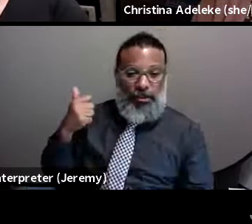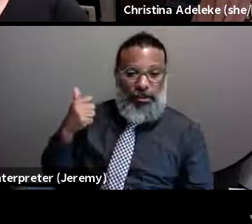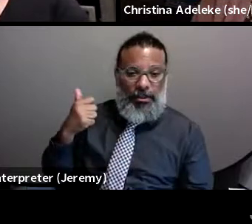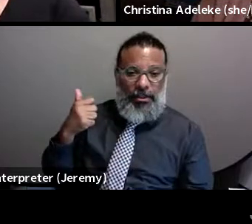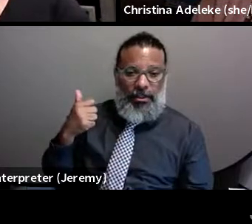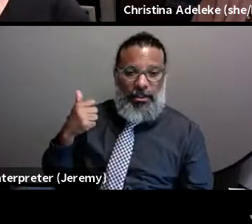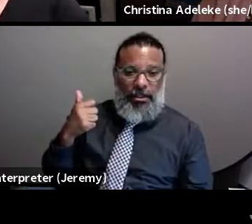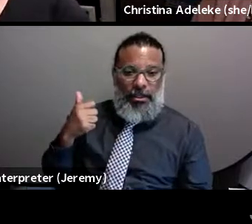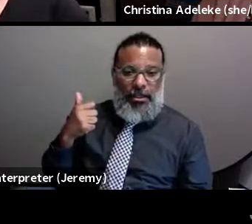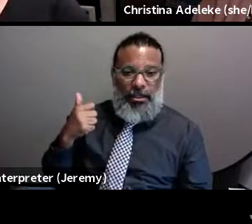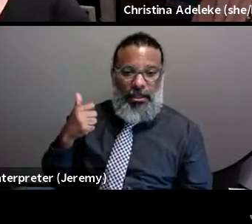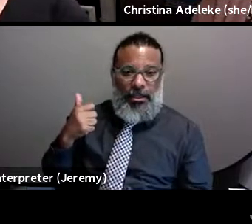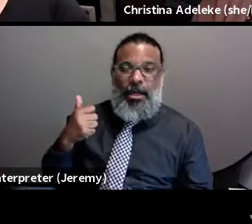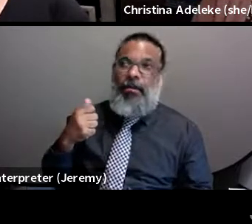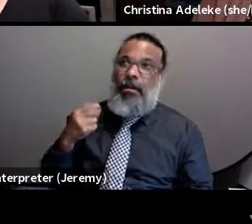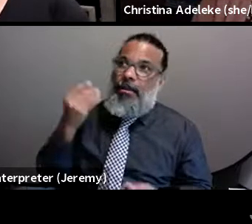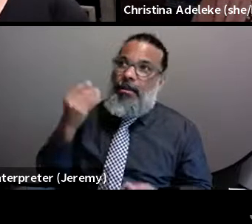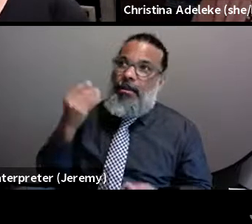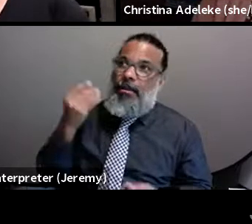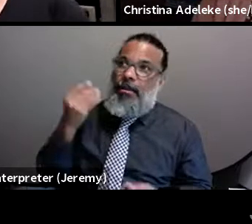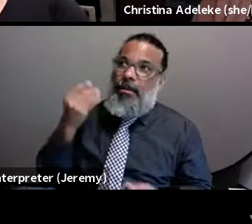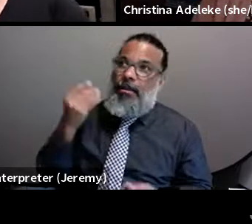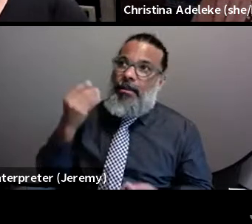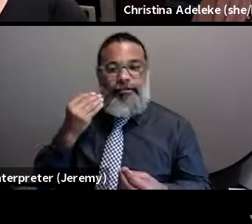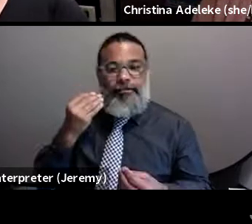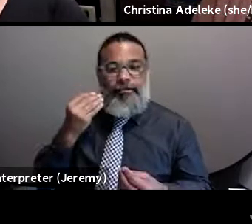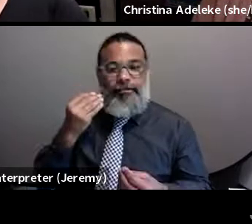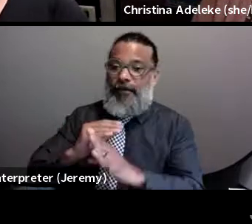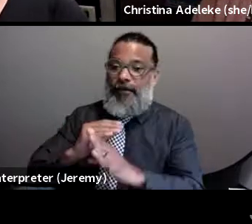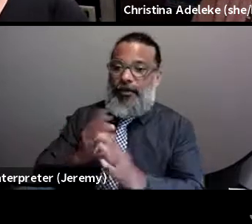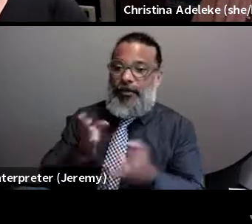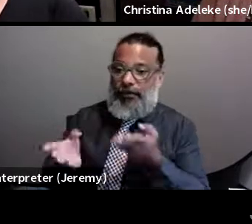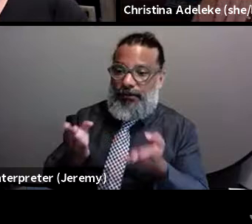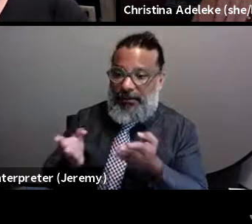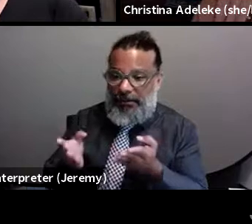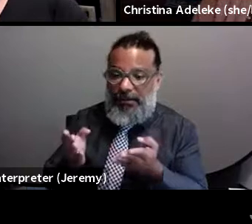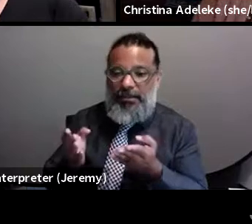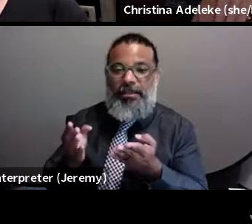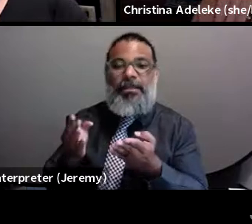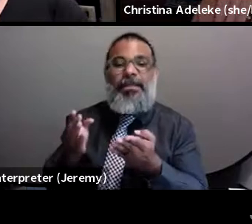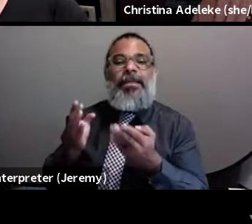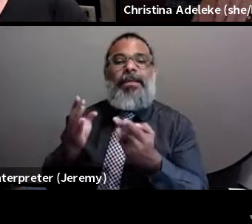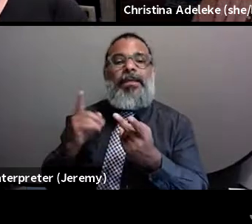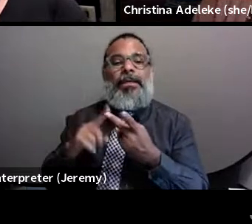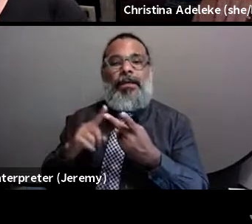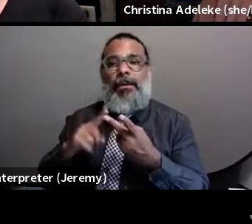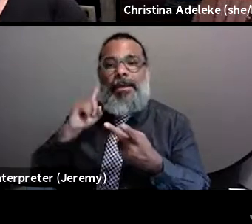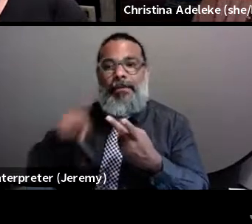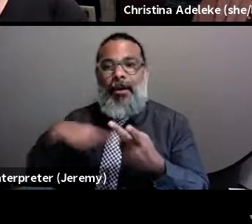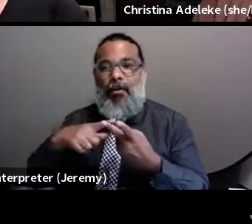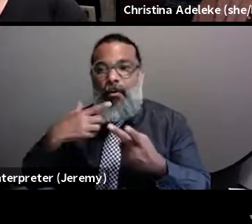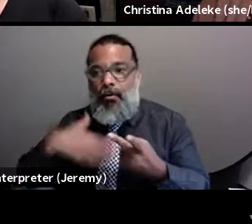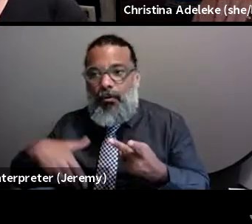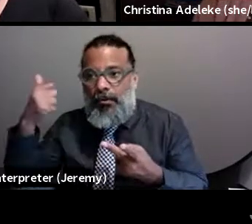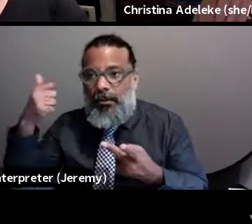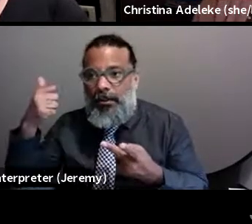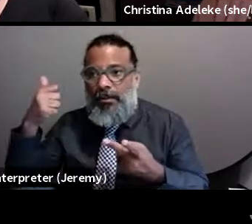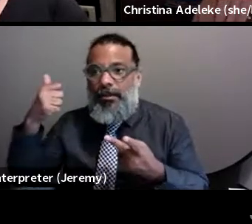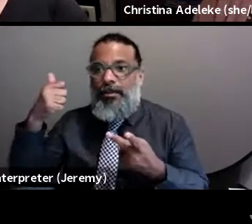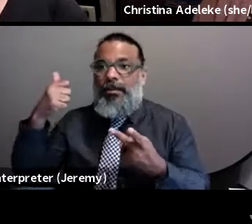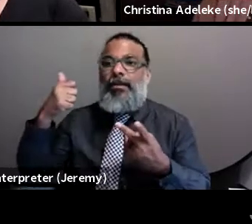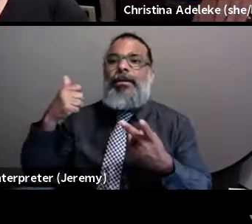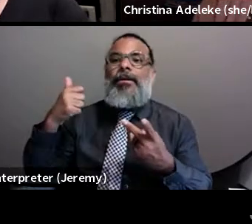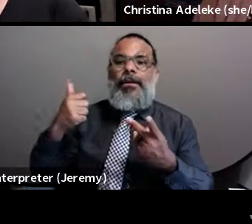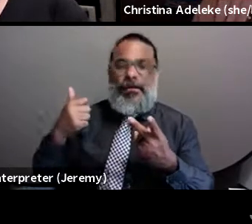we take into account provincial services for the younger, that we also think about the older. I mean, people still have sex